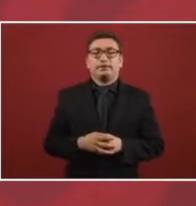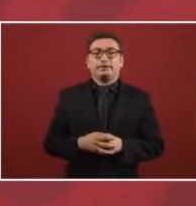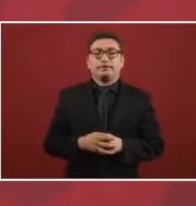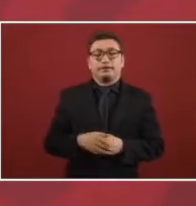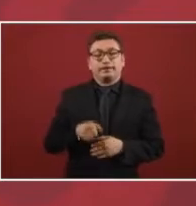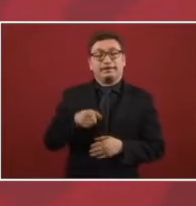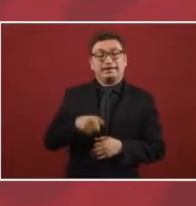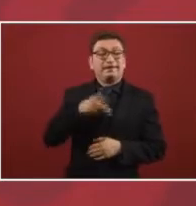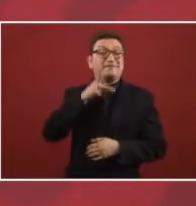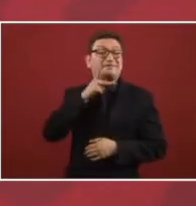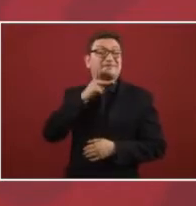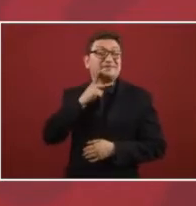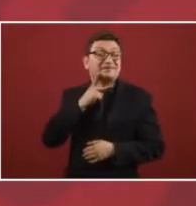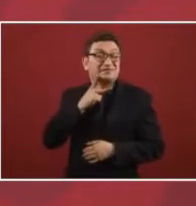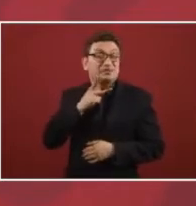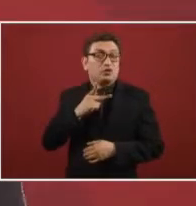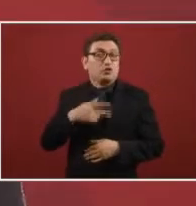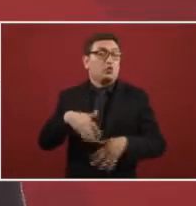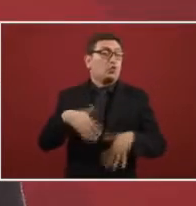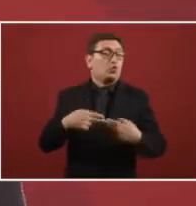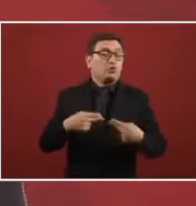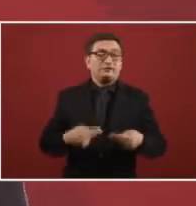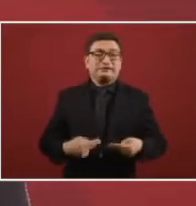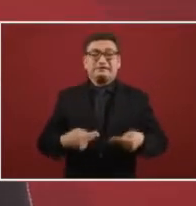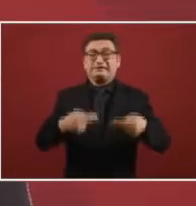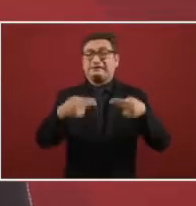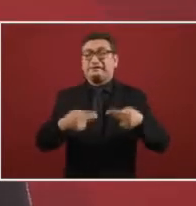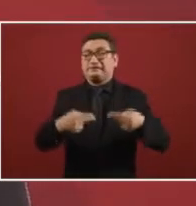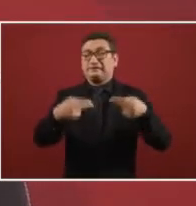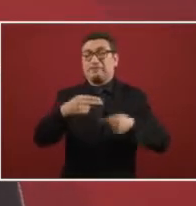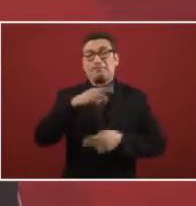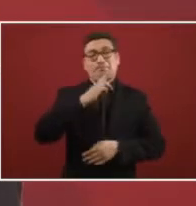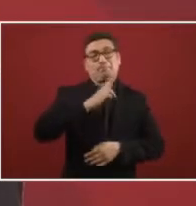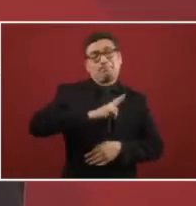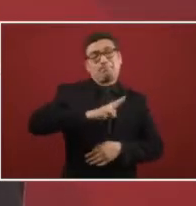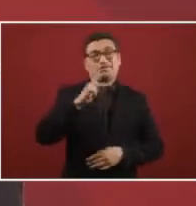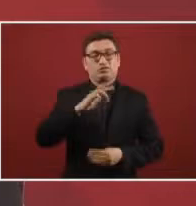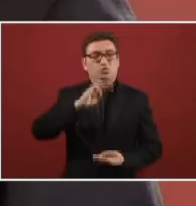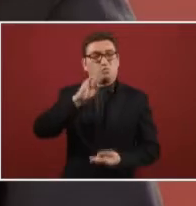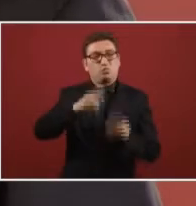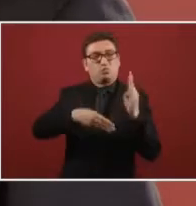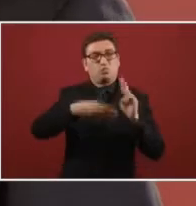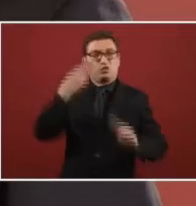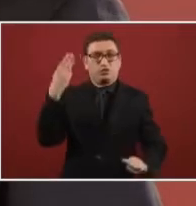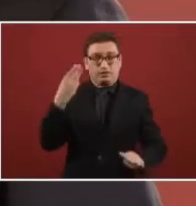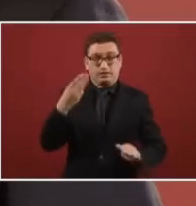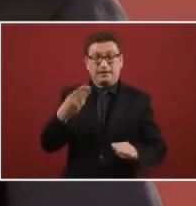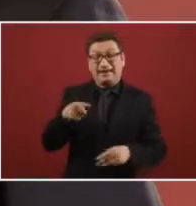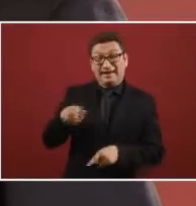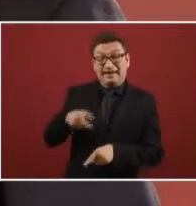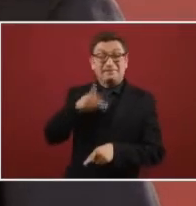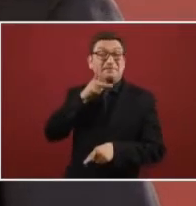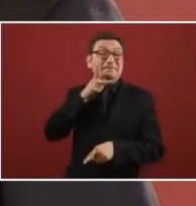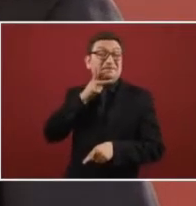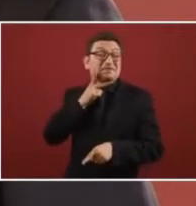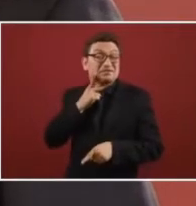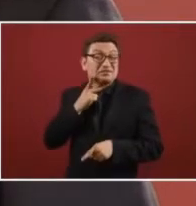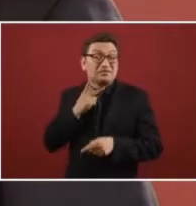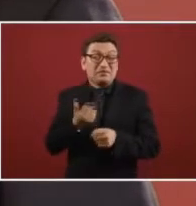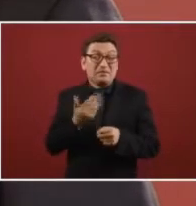is the best business of the world and petroleum that is poorly